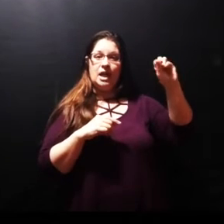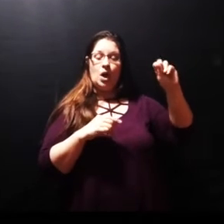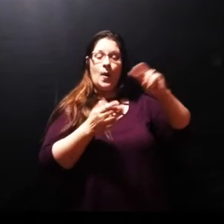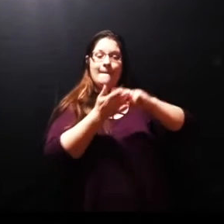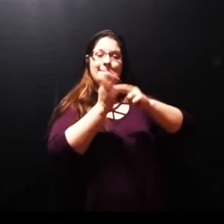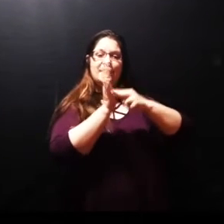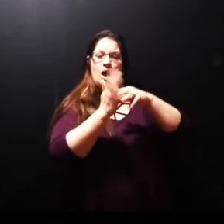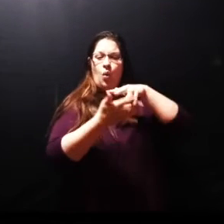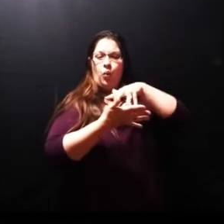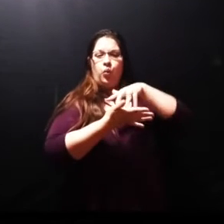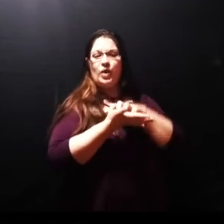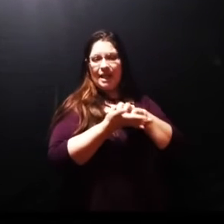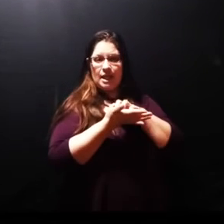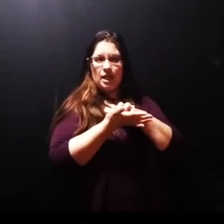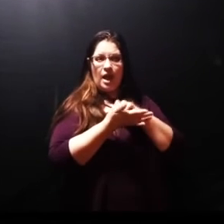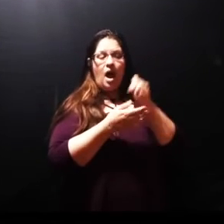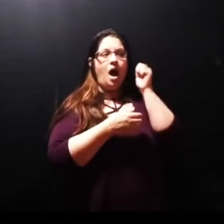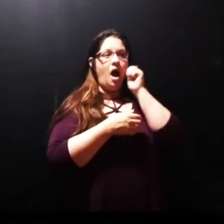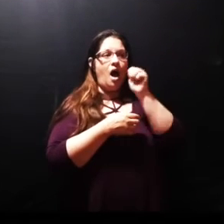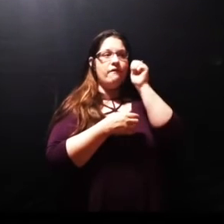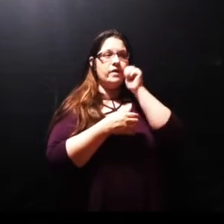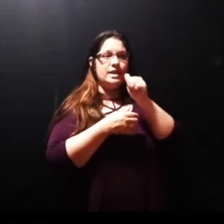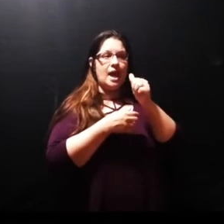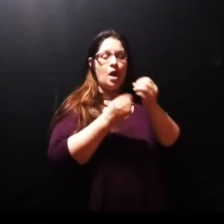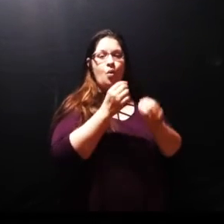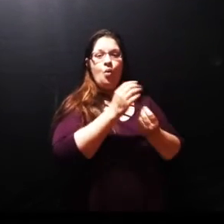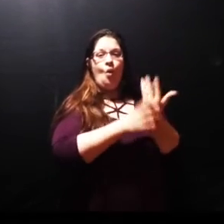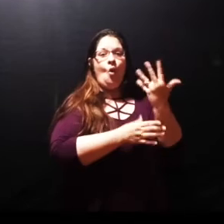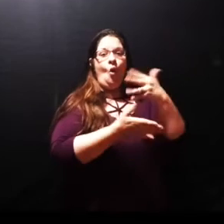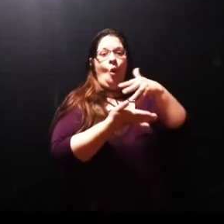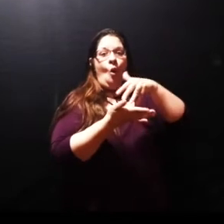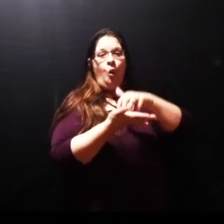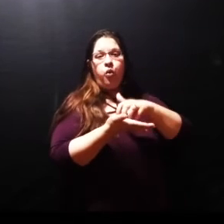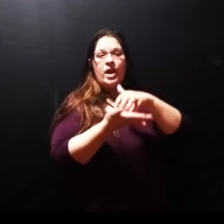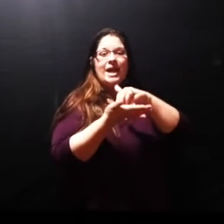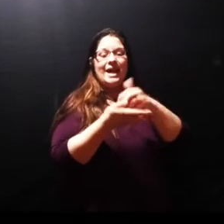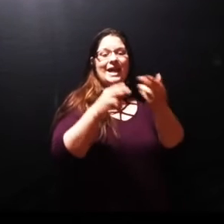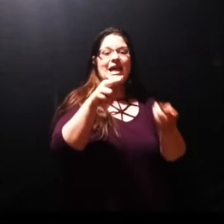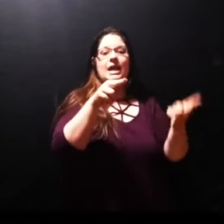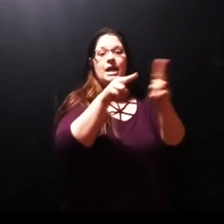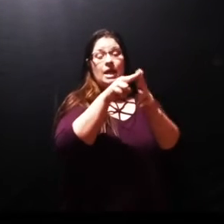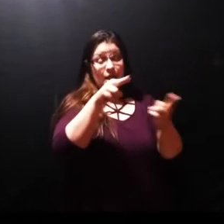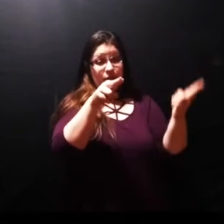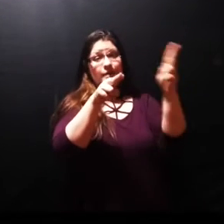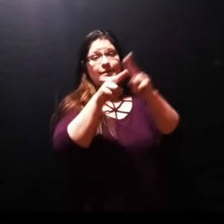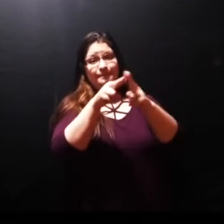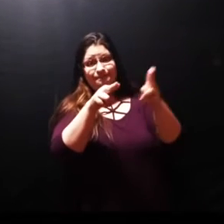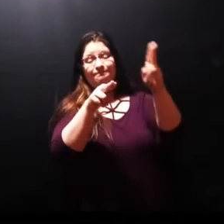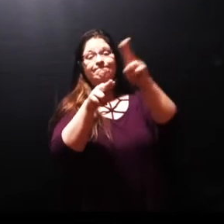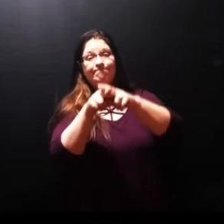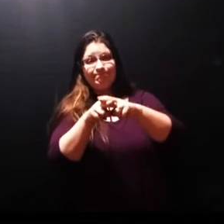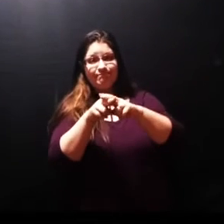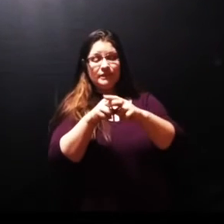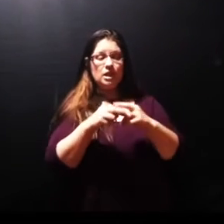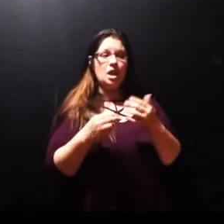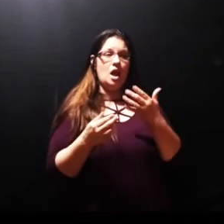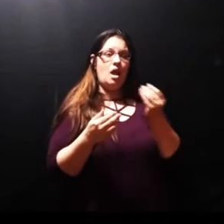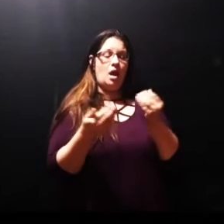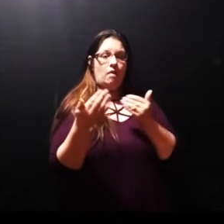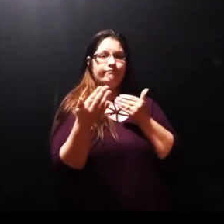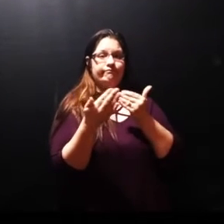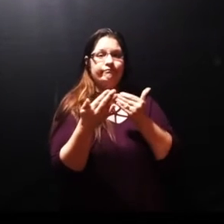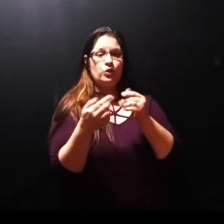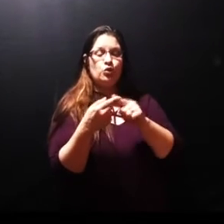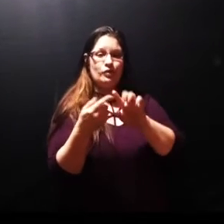it's basically connected with weakness with every passing day with every passing minute Lazarus was getting weaker and